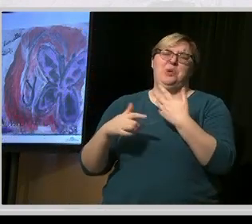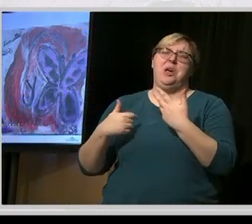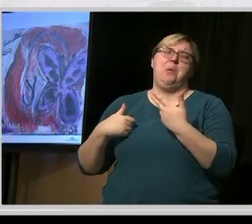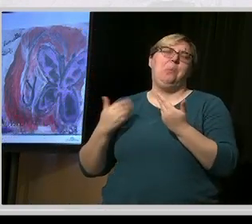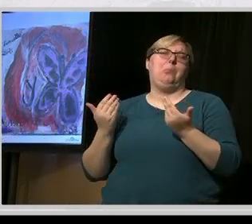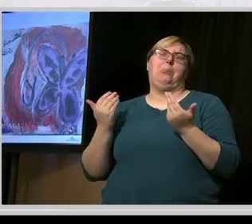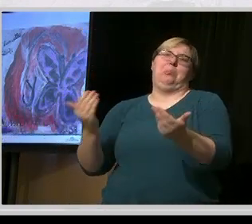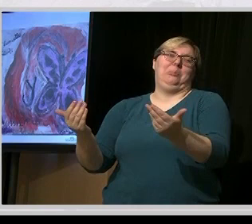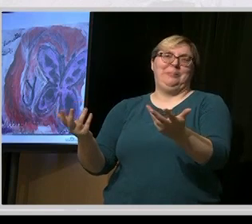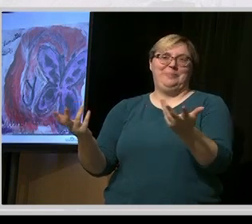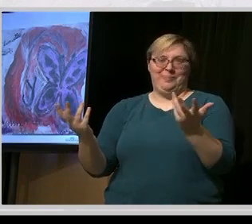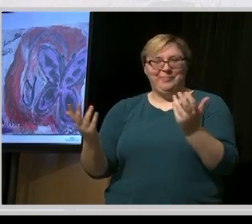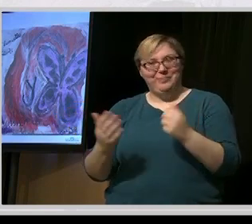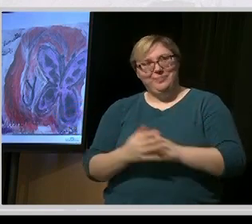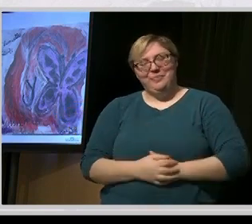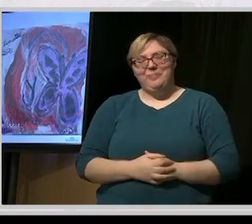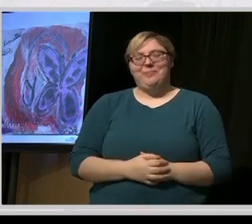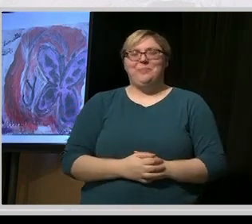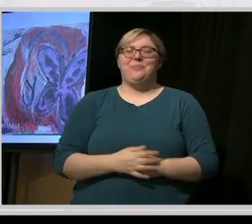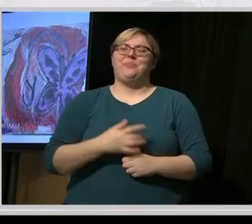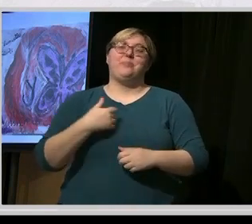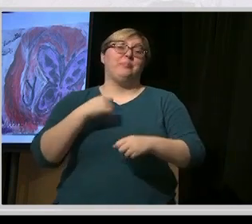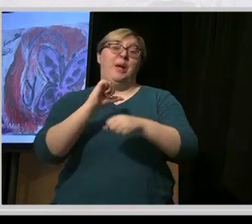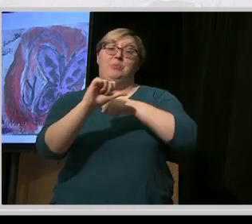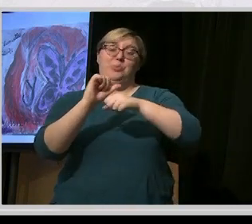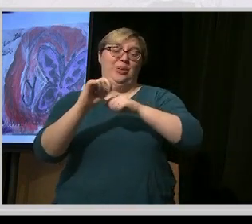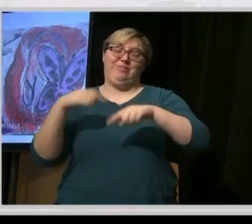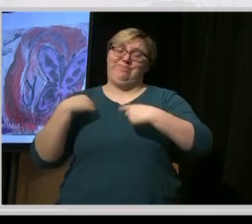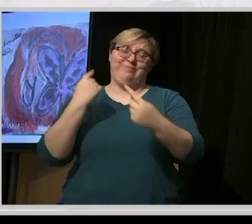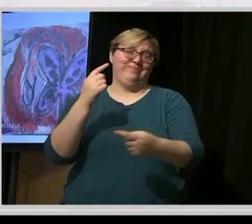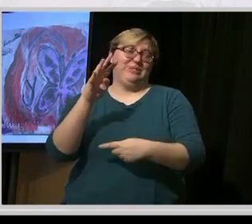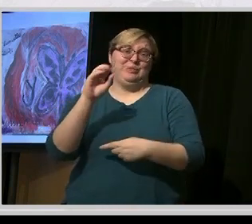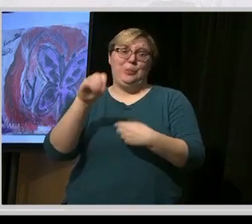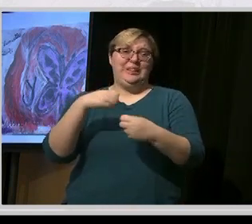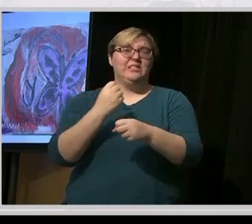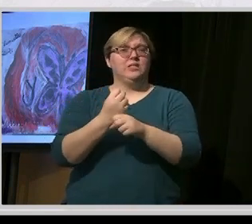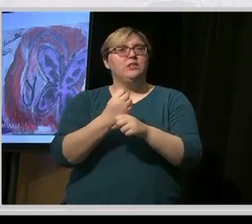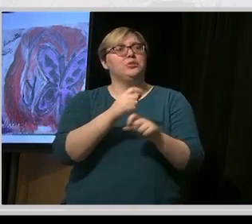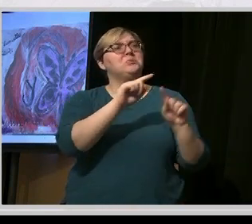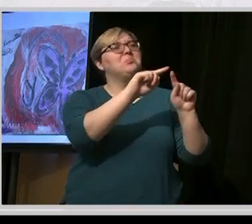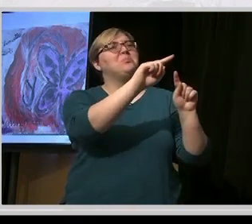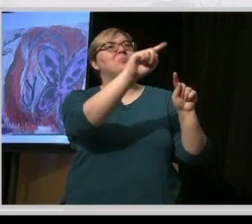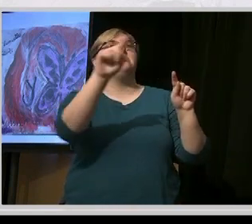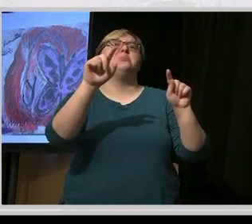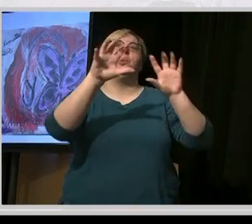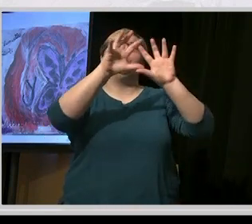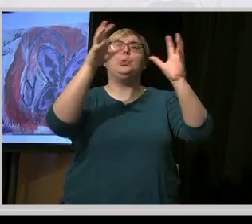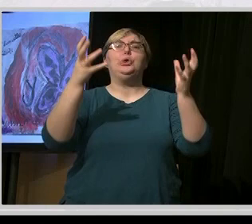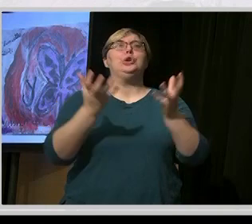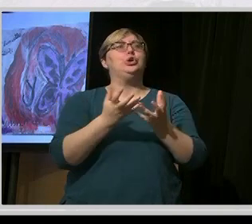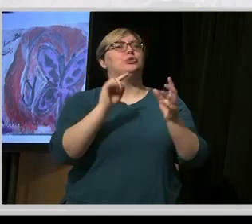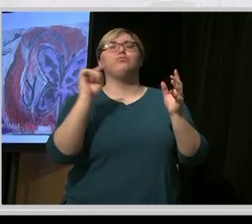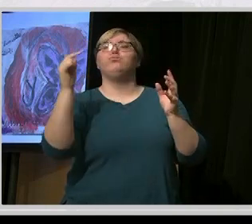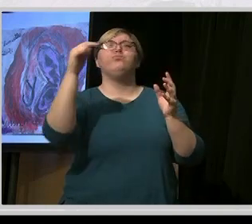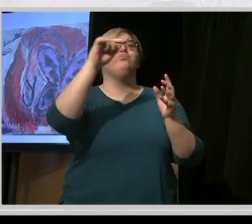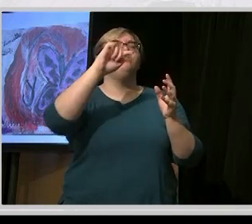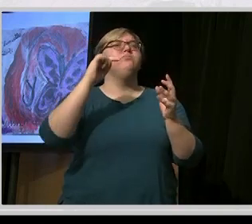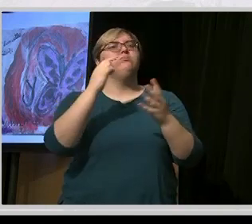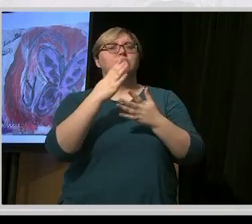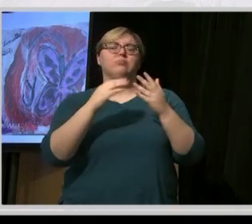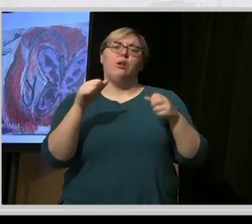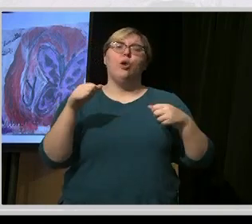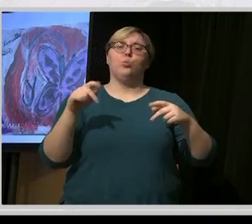But it has been, you know, I've been doing this for about 40 years. And I've had opportunities in other parts of the world to do, as Eddie said,